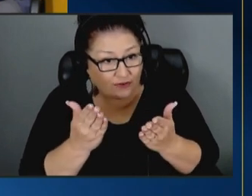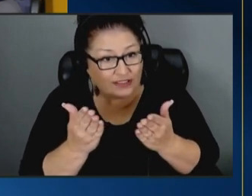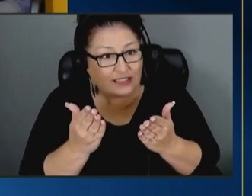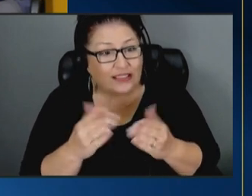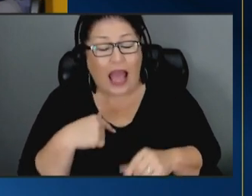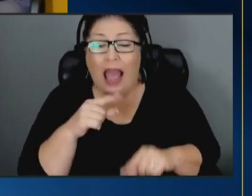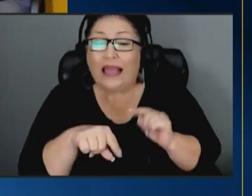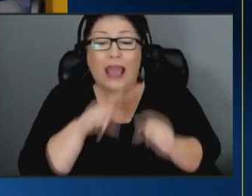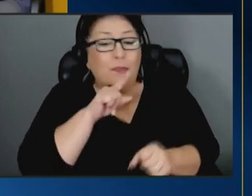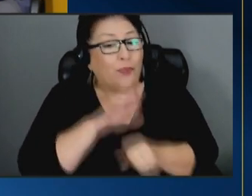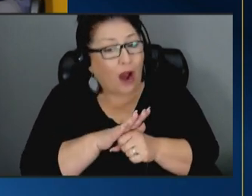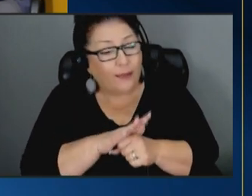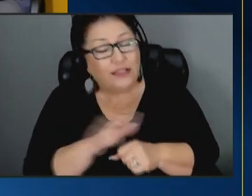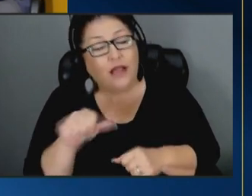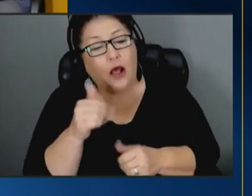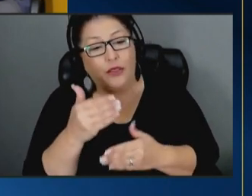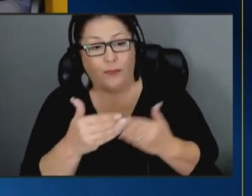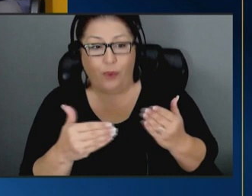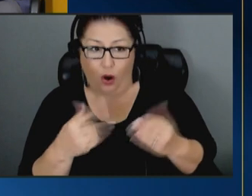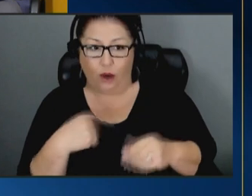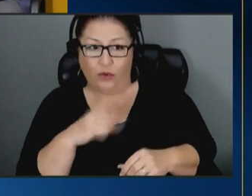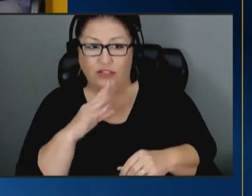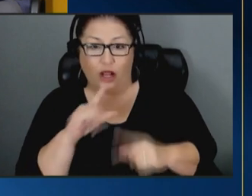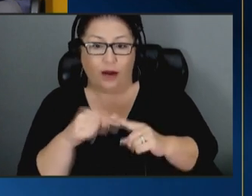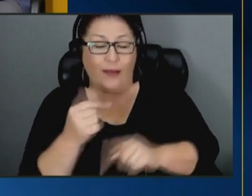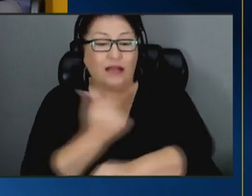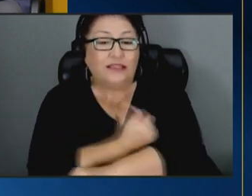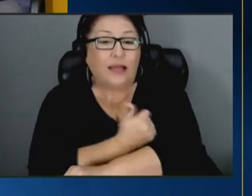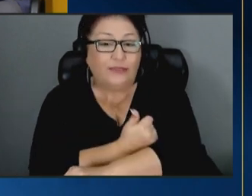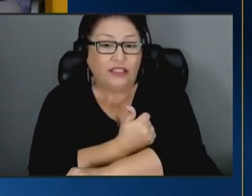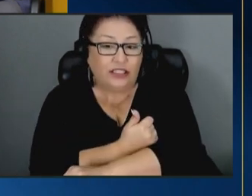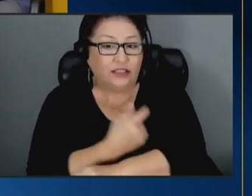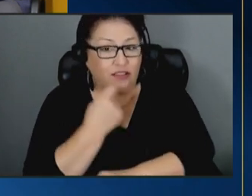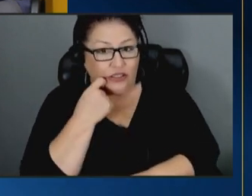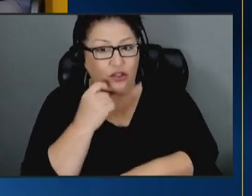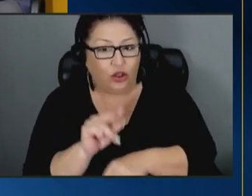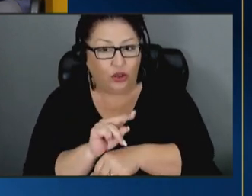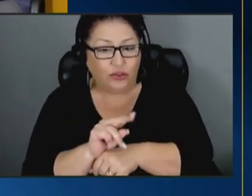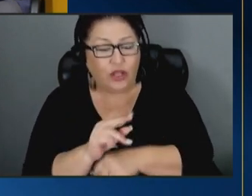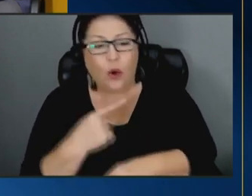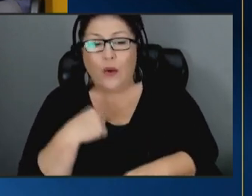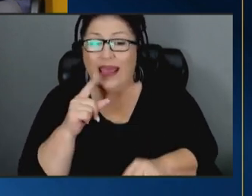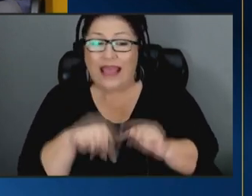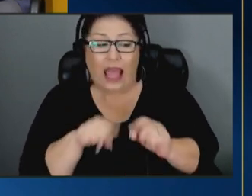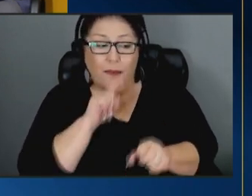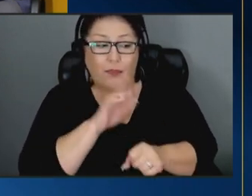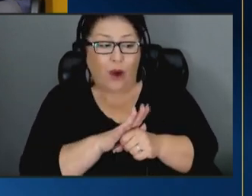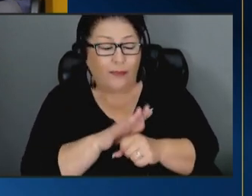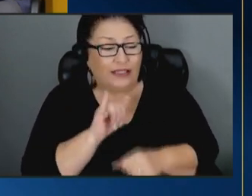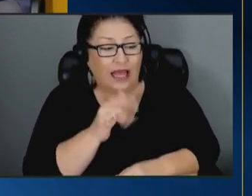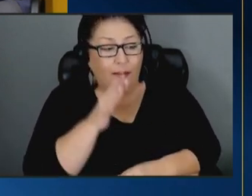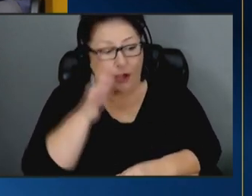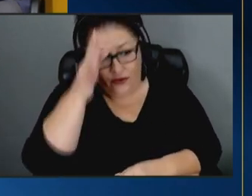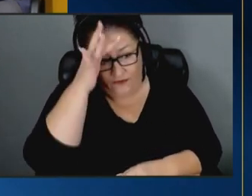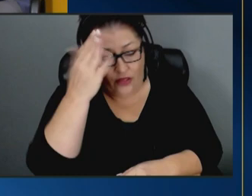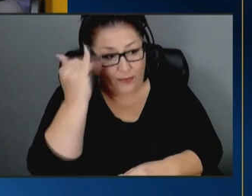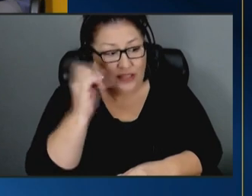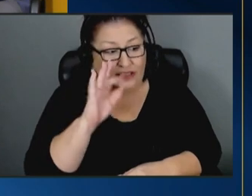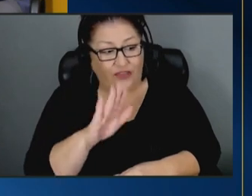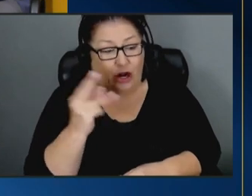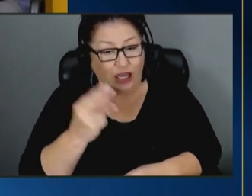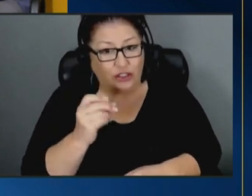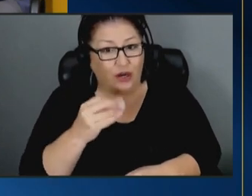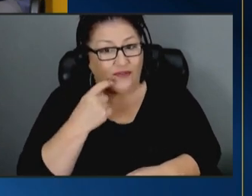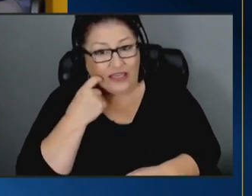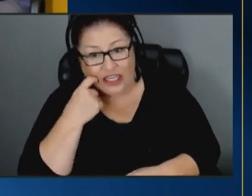here's the other part about if we're talking about substance use we can't necessarily promise that a mother or father because of their history of addiction